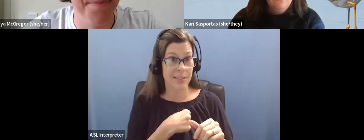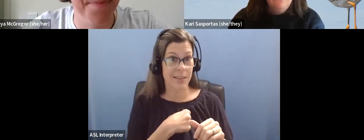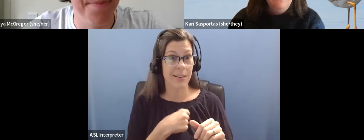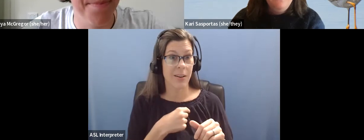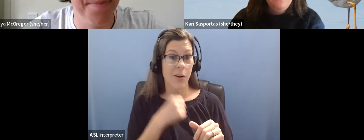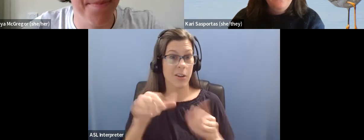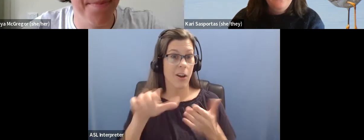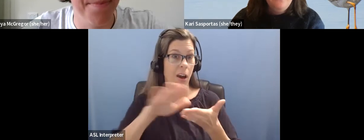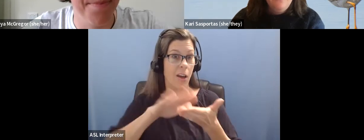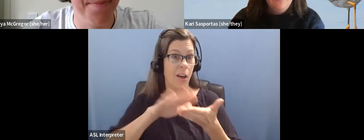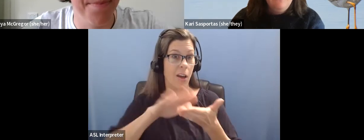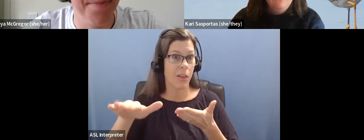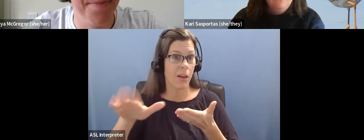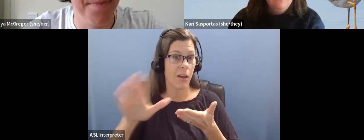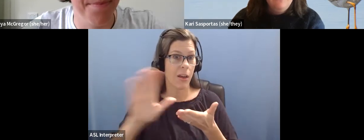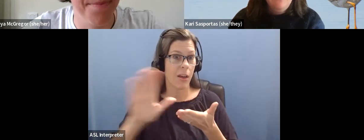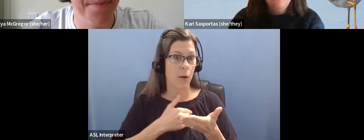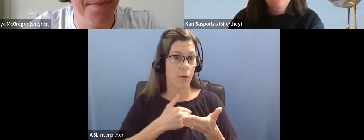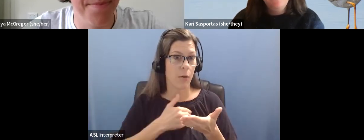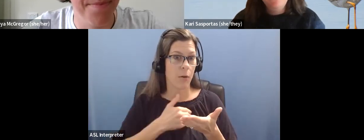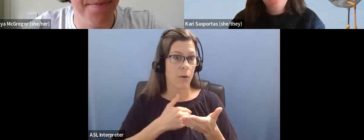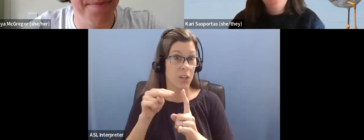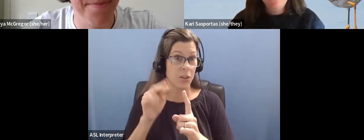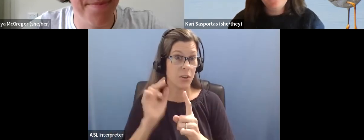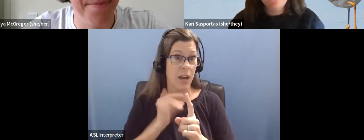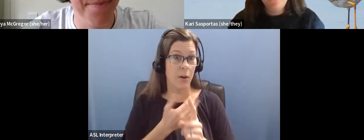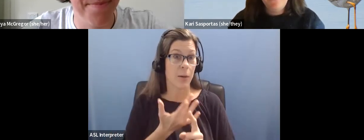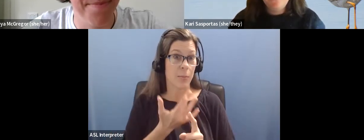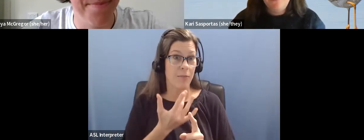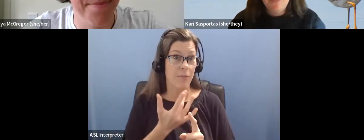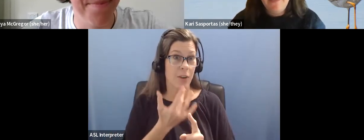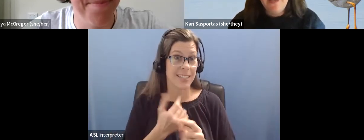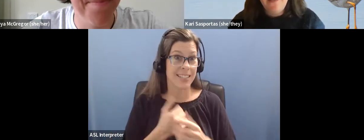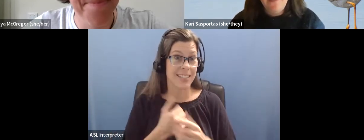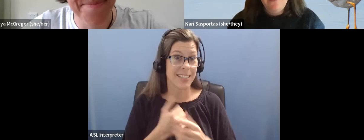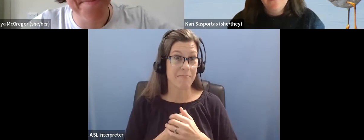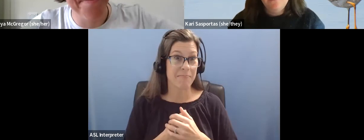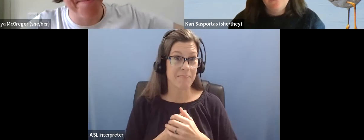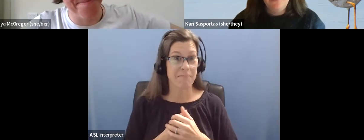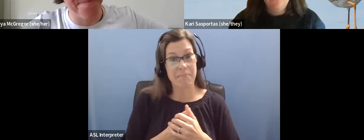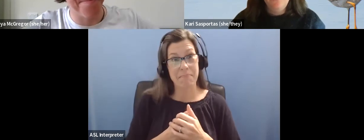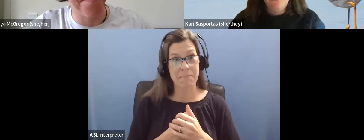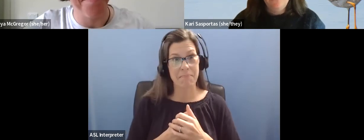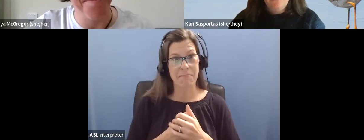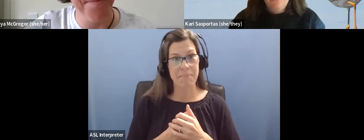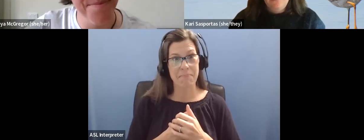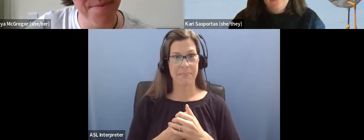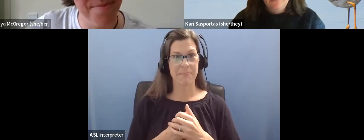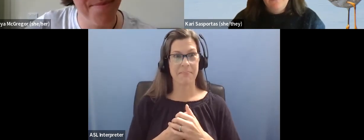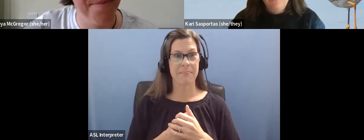Um, and yeah, I guess that's all I have to say about that, at least for now, but,